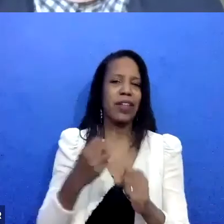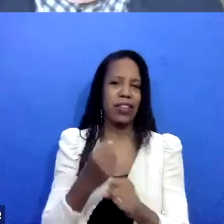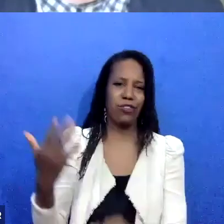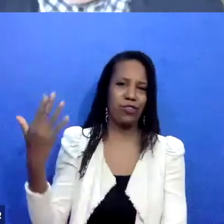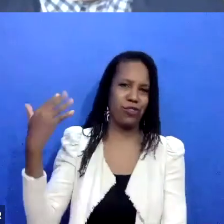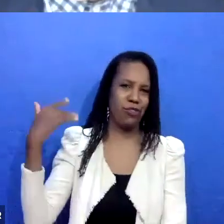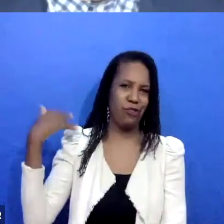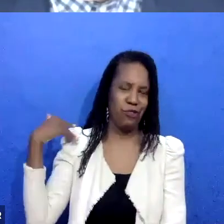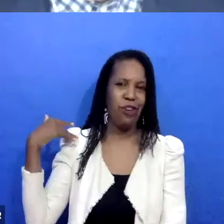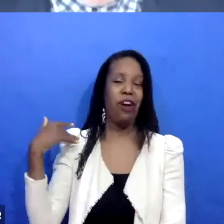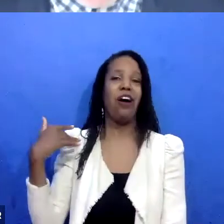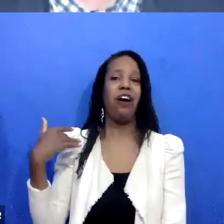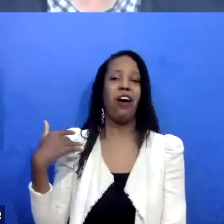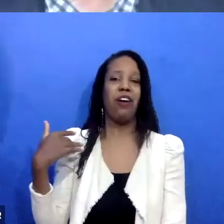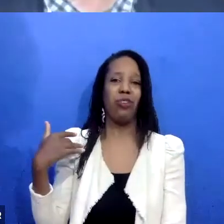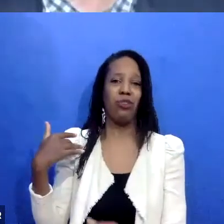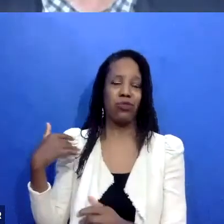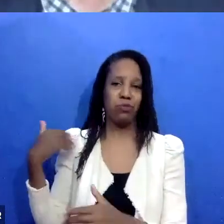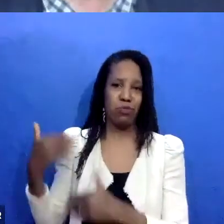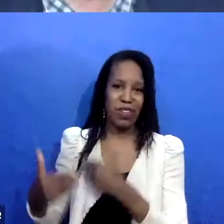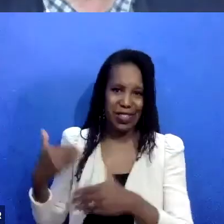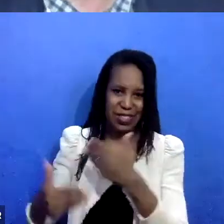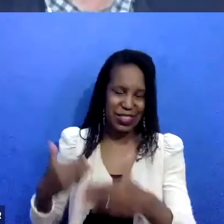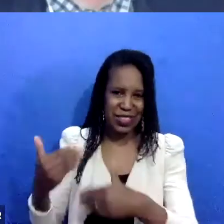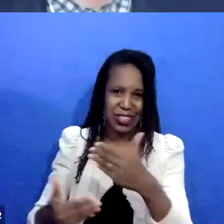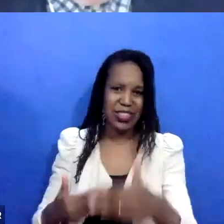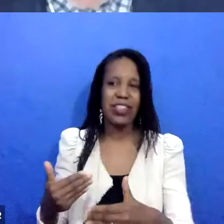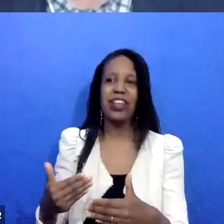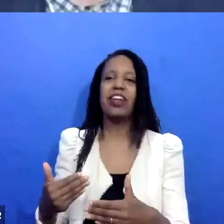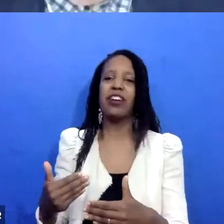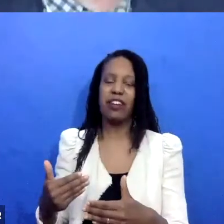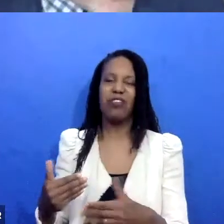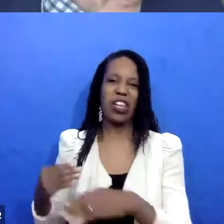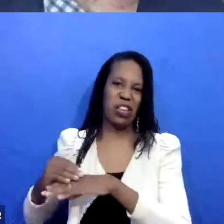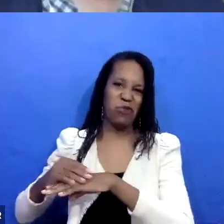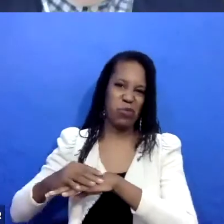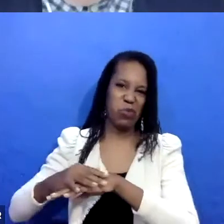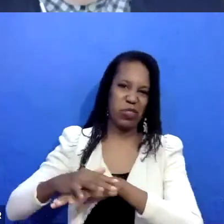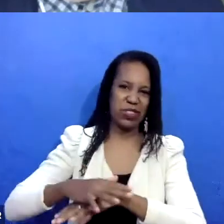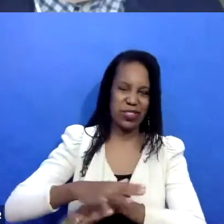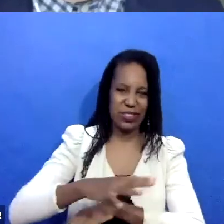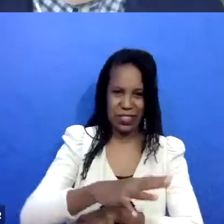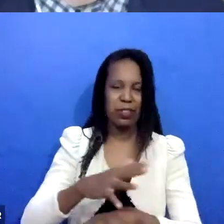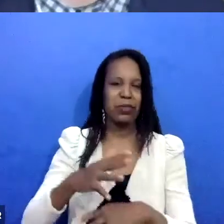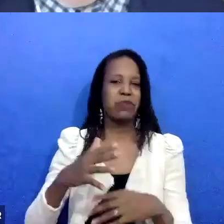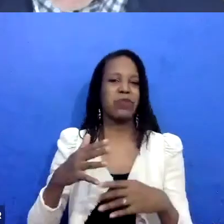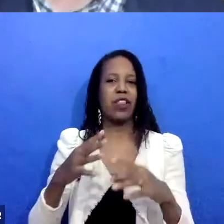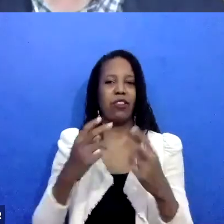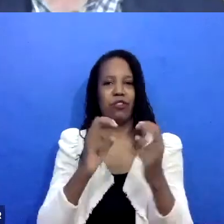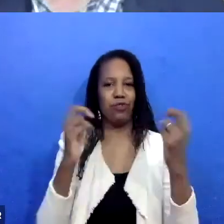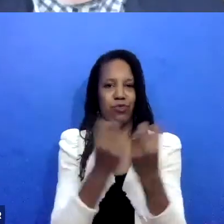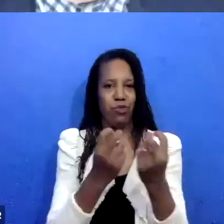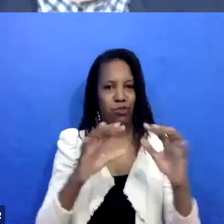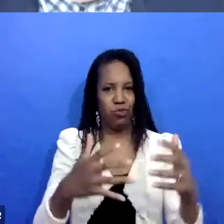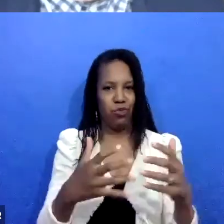those, all those folks. Um, and my, my guess slash understanding is that